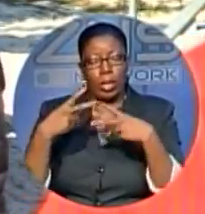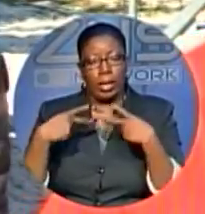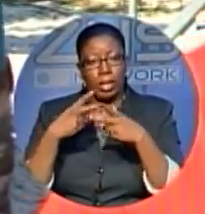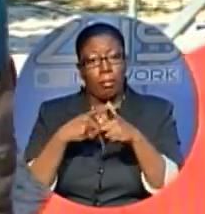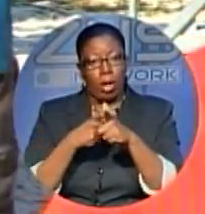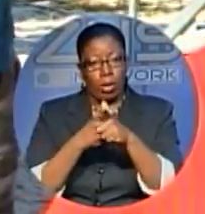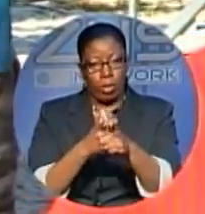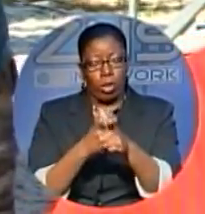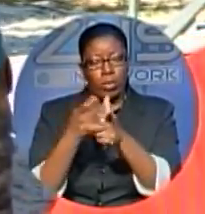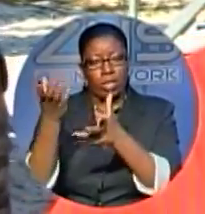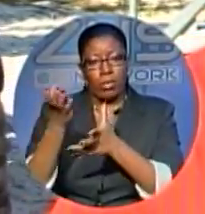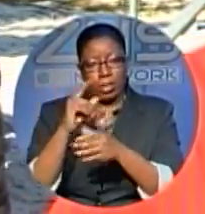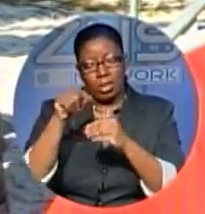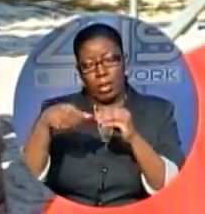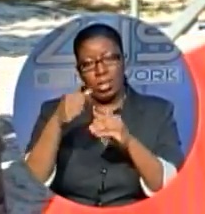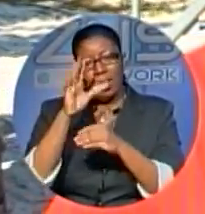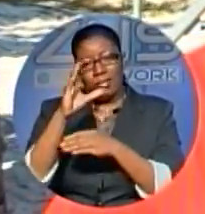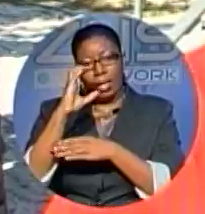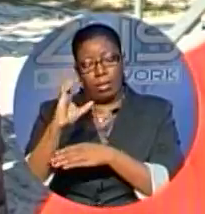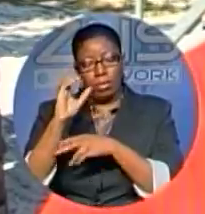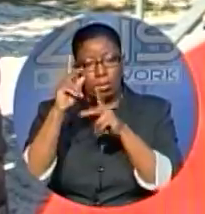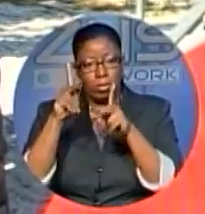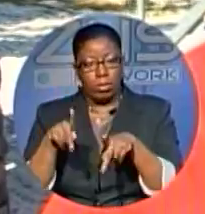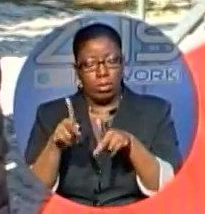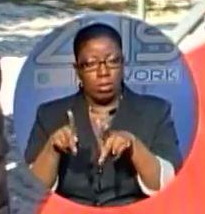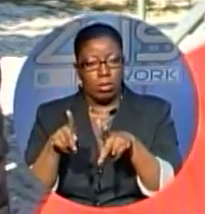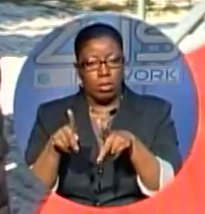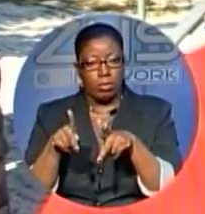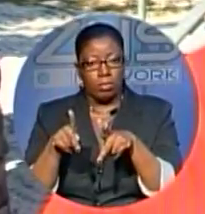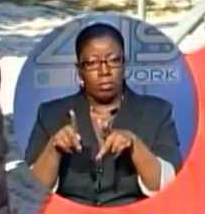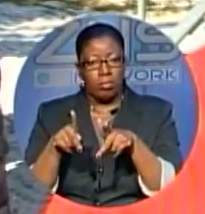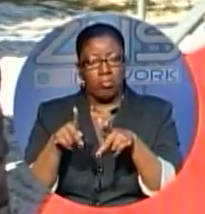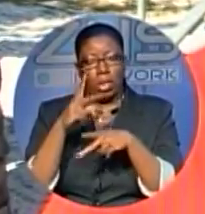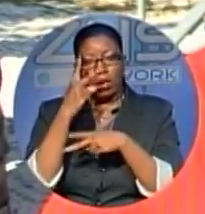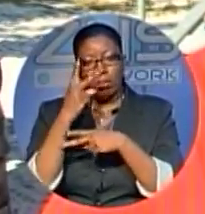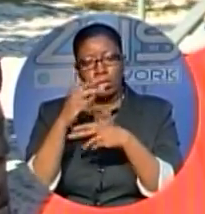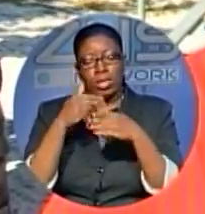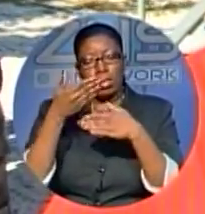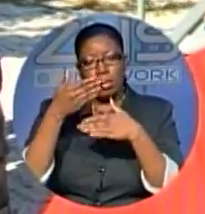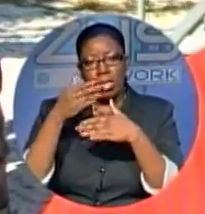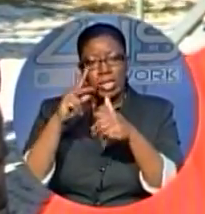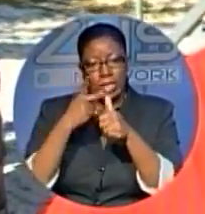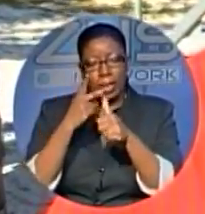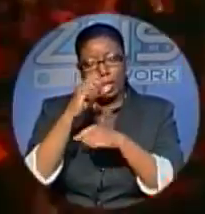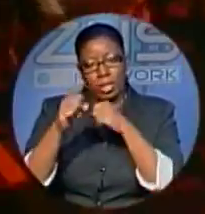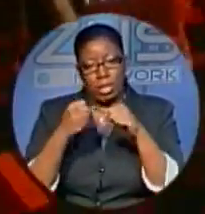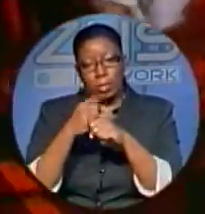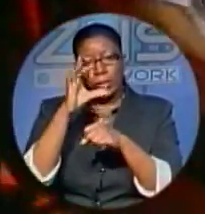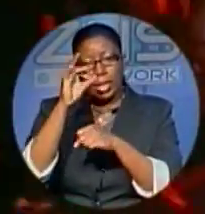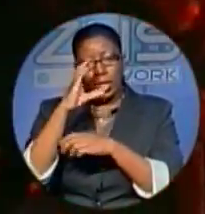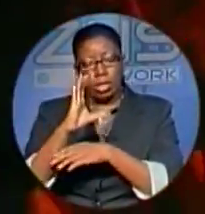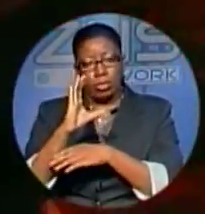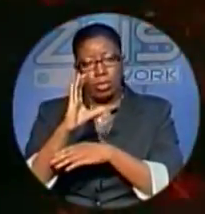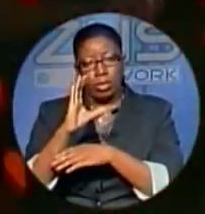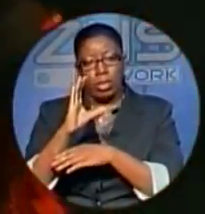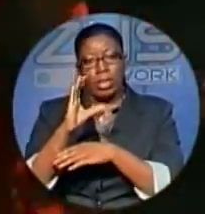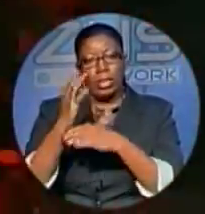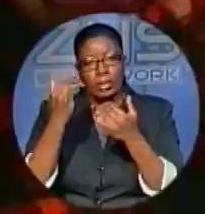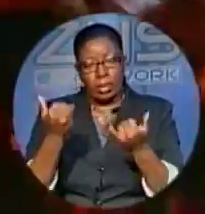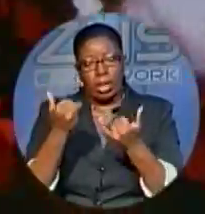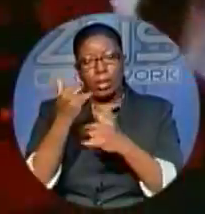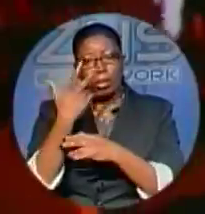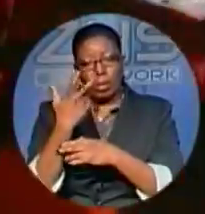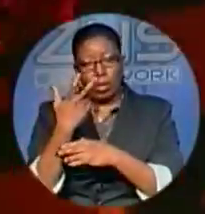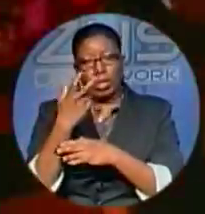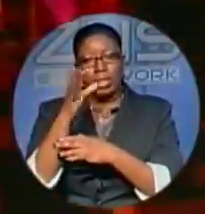We attracted some 500 participants. By year two, we were just under 800. Today, we are just under